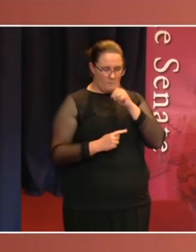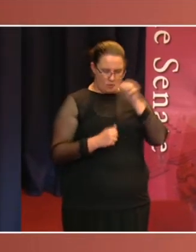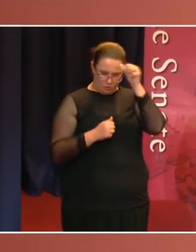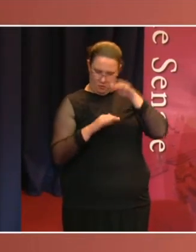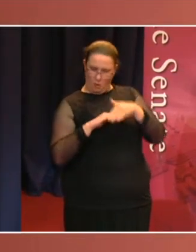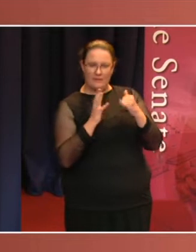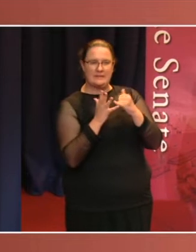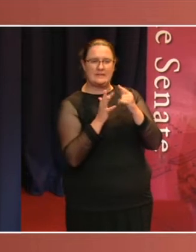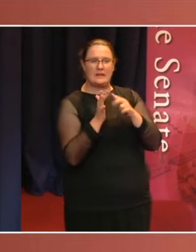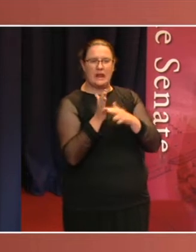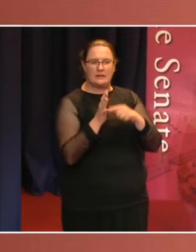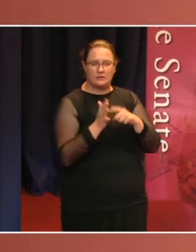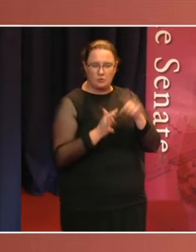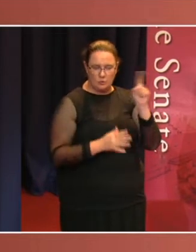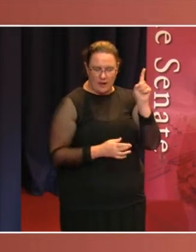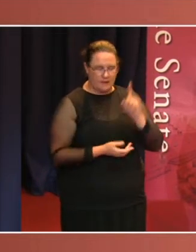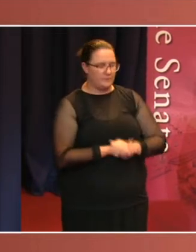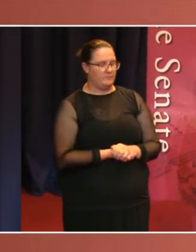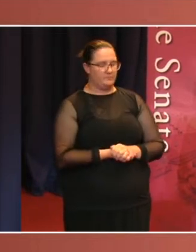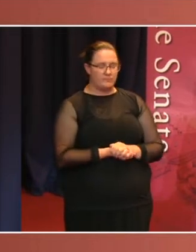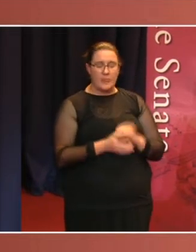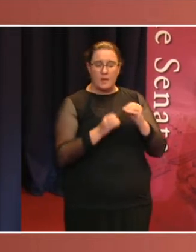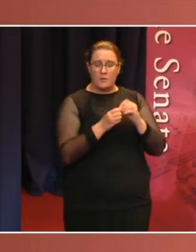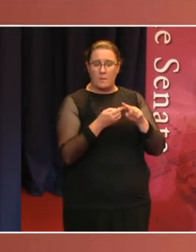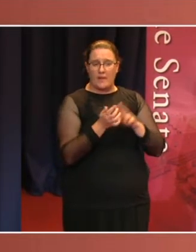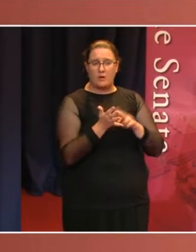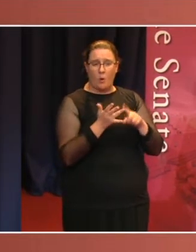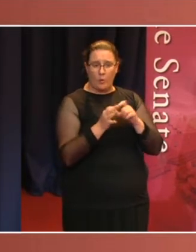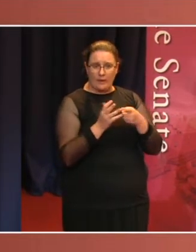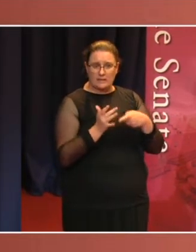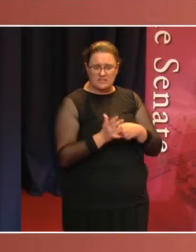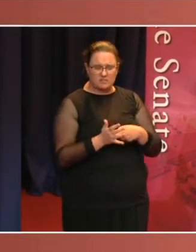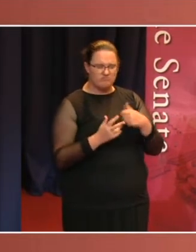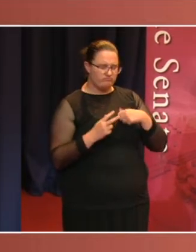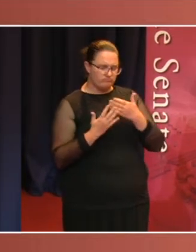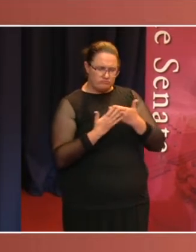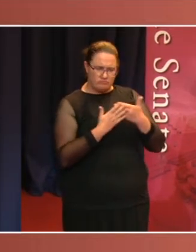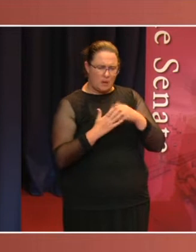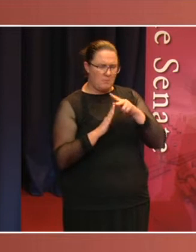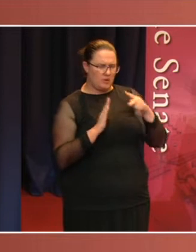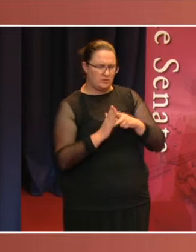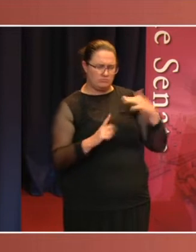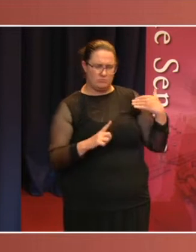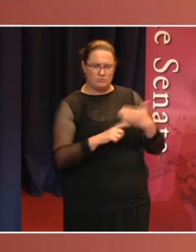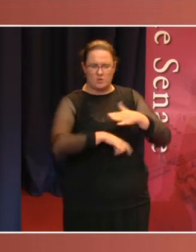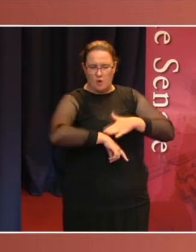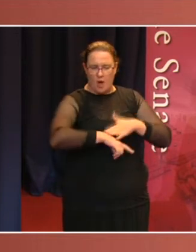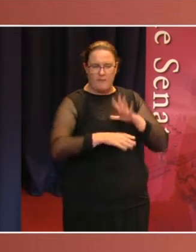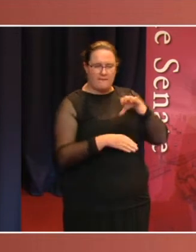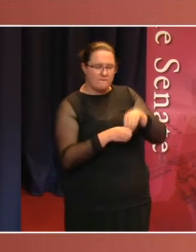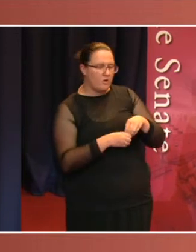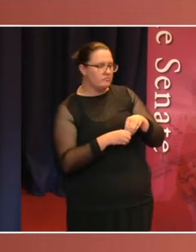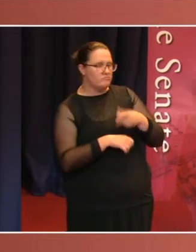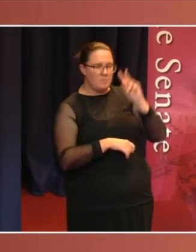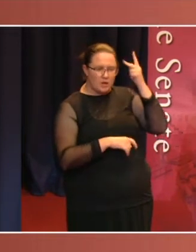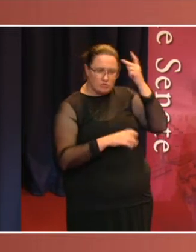Ben Oakquist is a longstanding policy analyst, commentator, and political and communications strategist. He